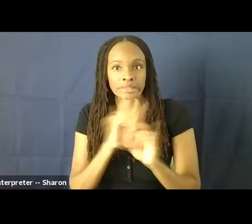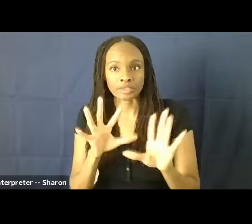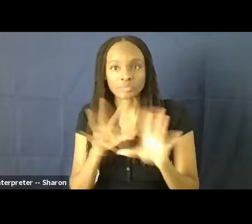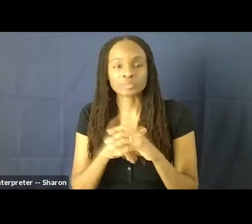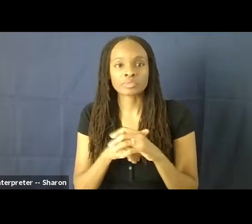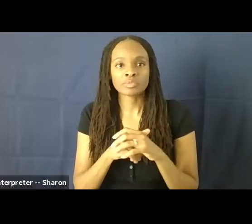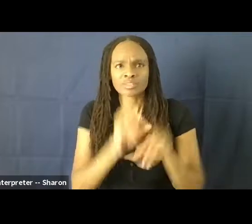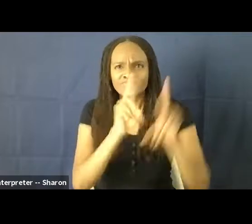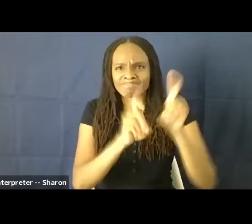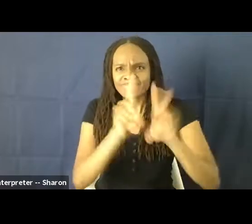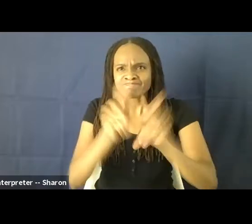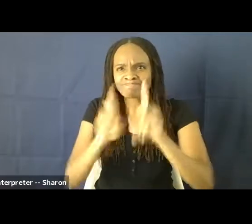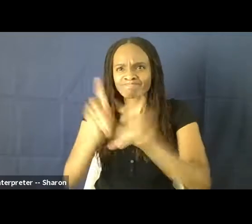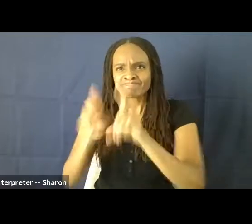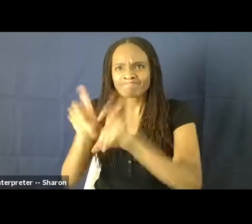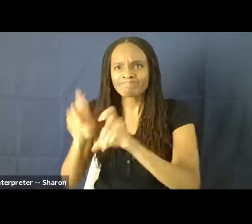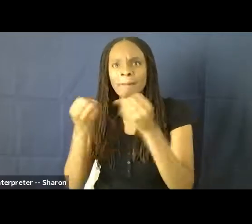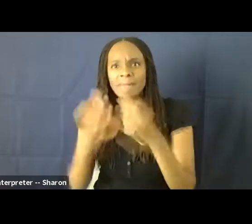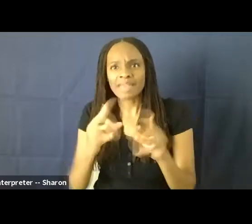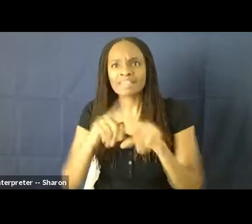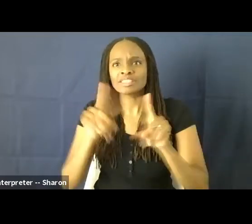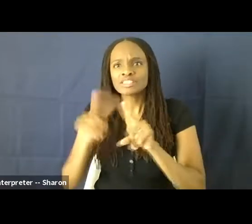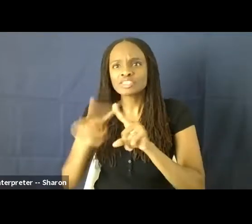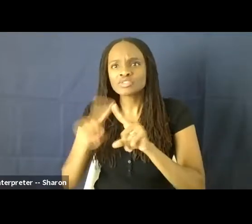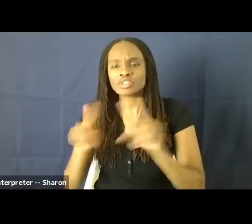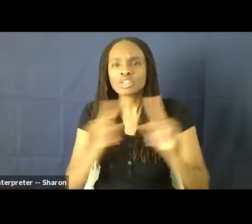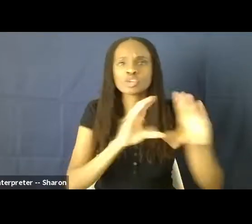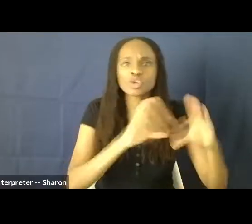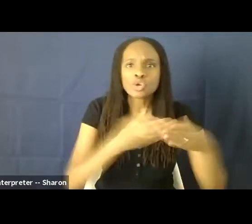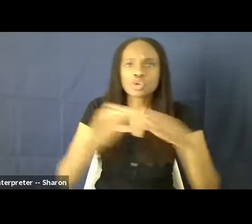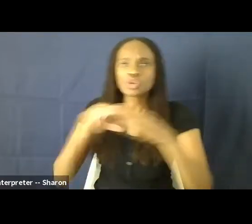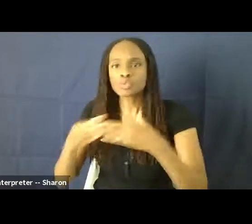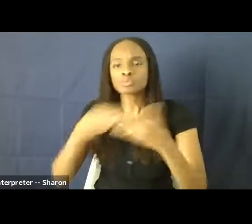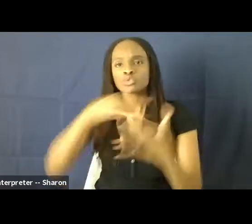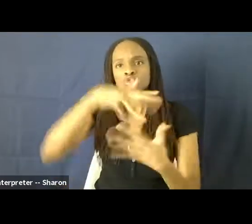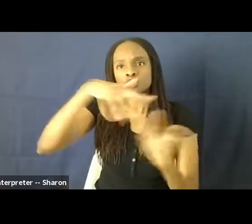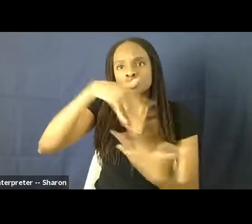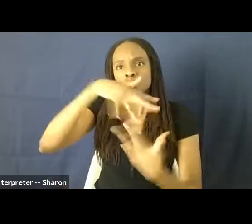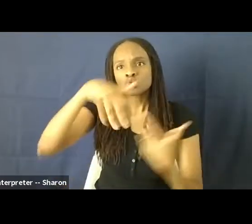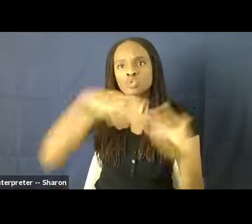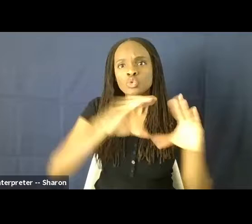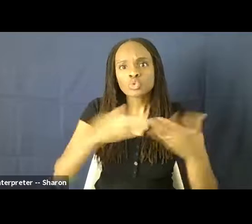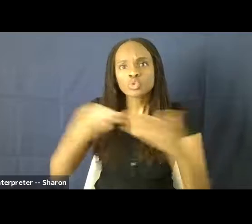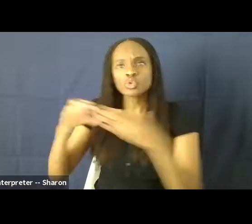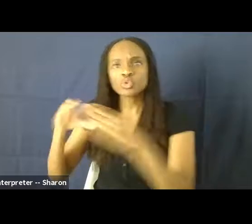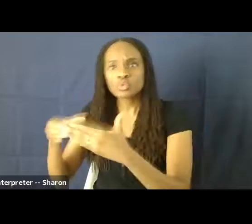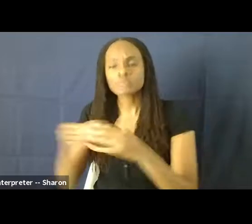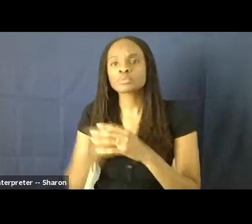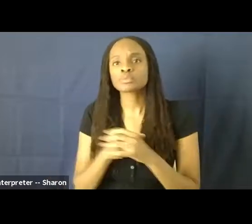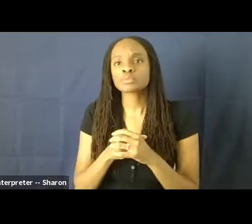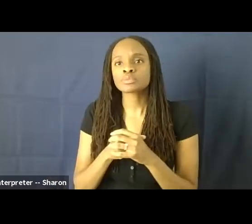of the different sort of like groups, like social groups that were interested. So like women's leagues, the